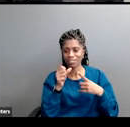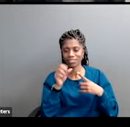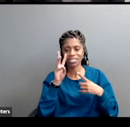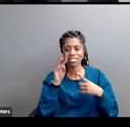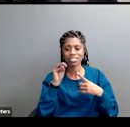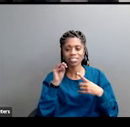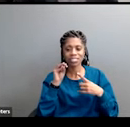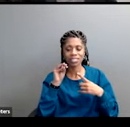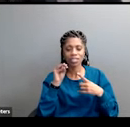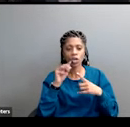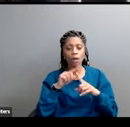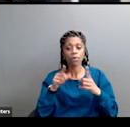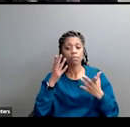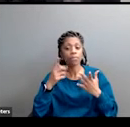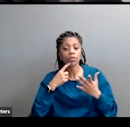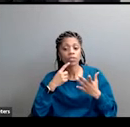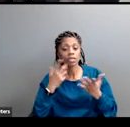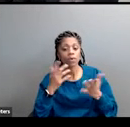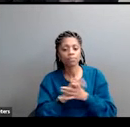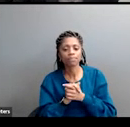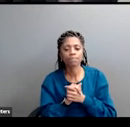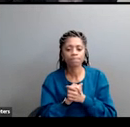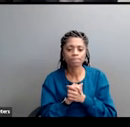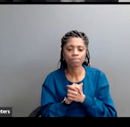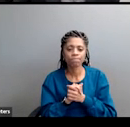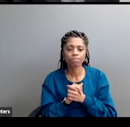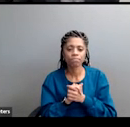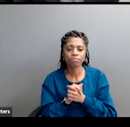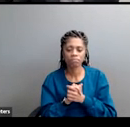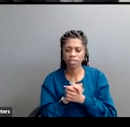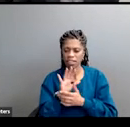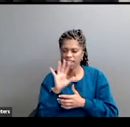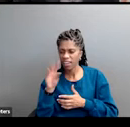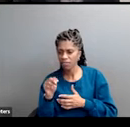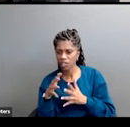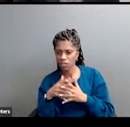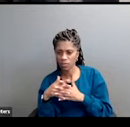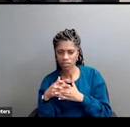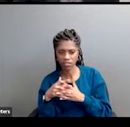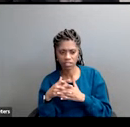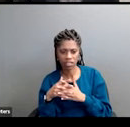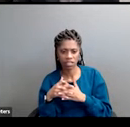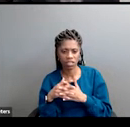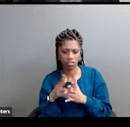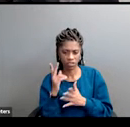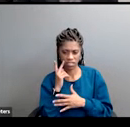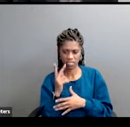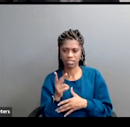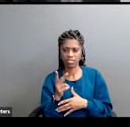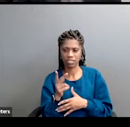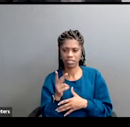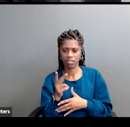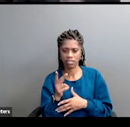But then you might have said to yourself, but African-Americans, they're going to see through this. They're going to see through that